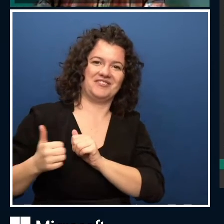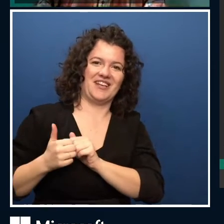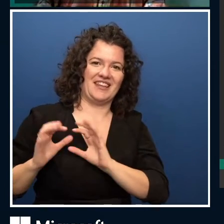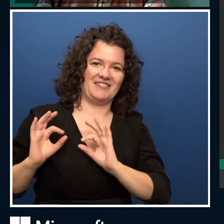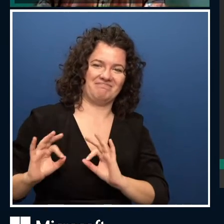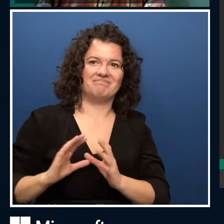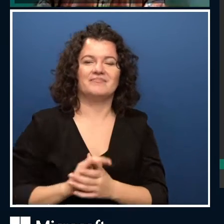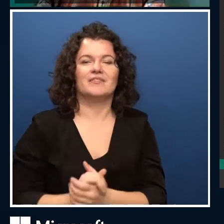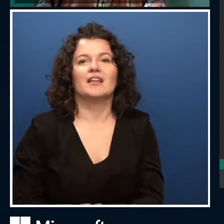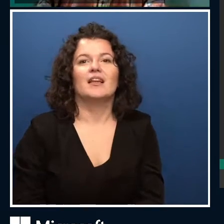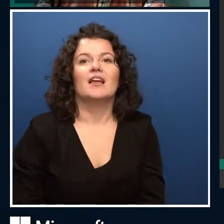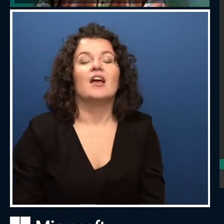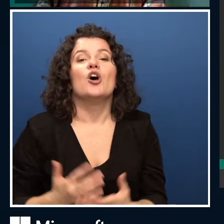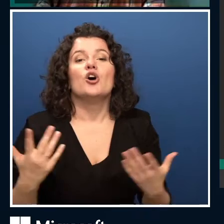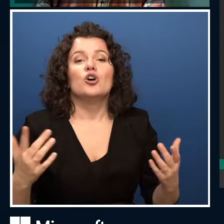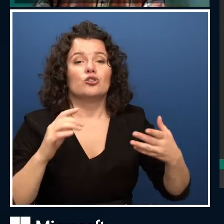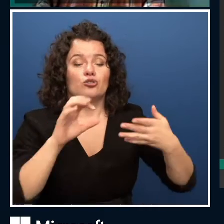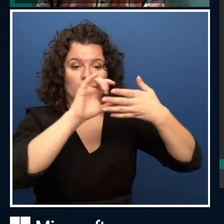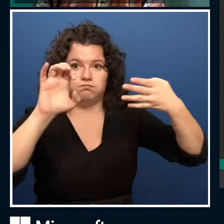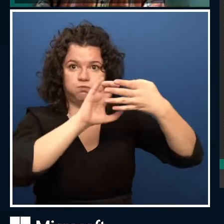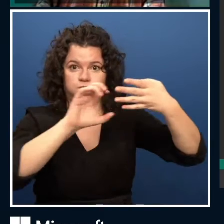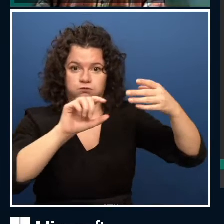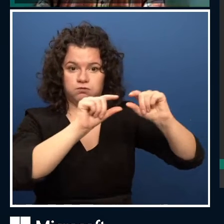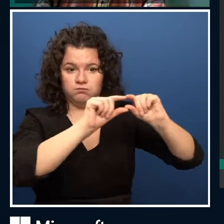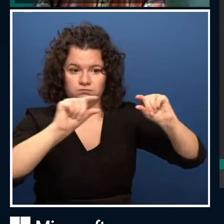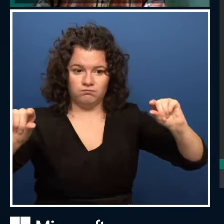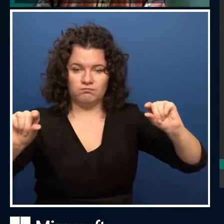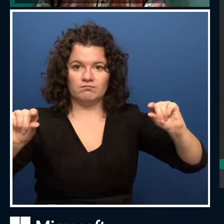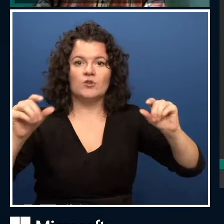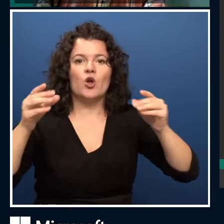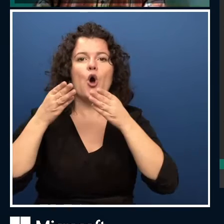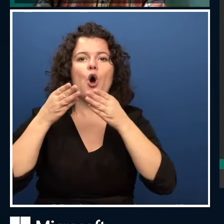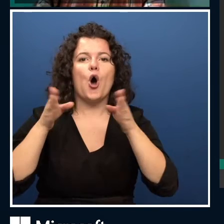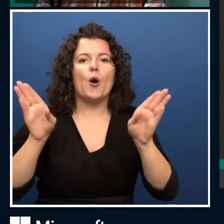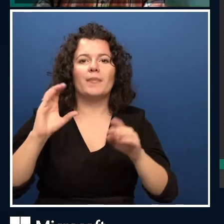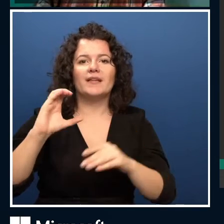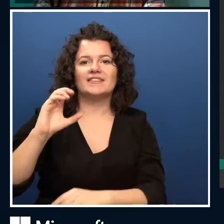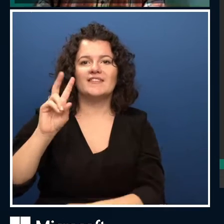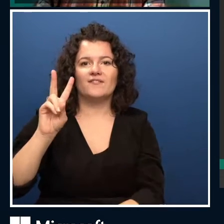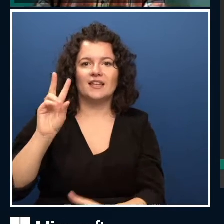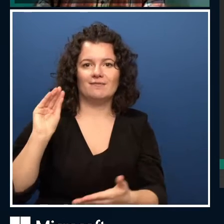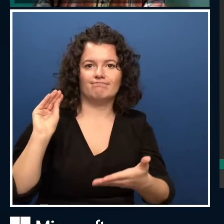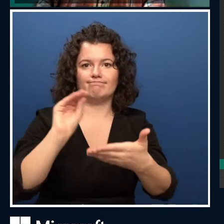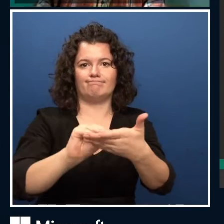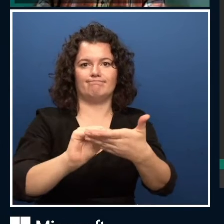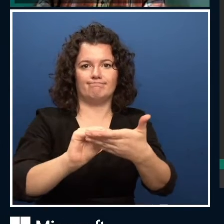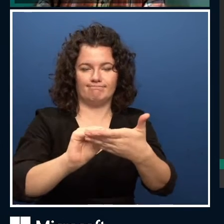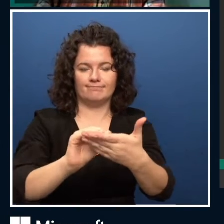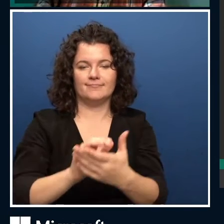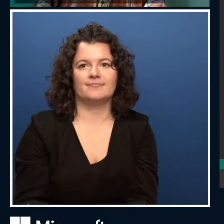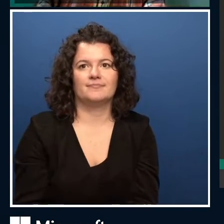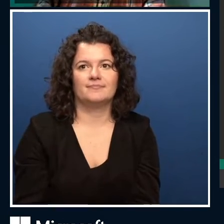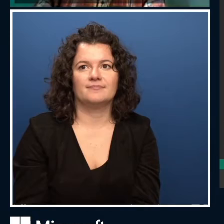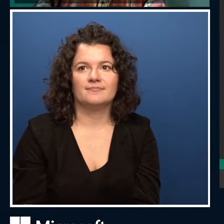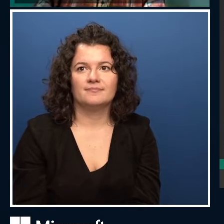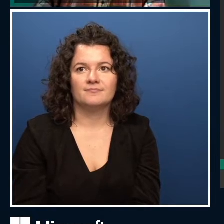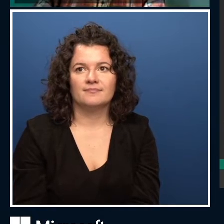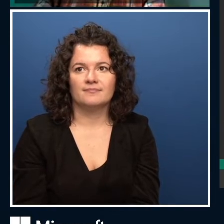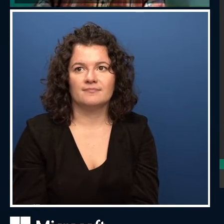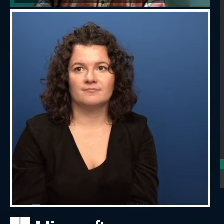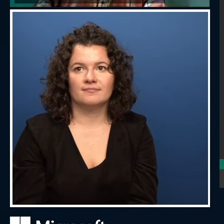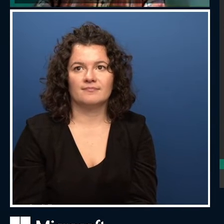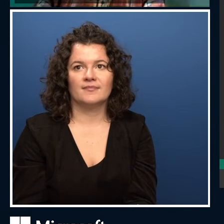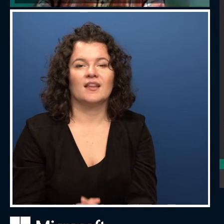need two calls to OpenCV, get the fine transform. We pass in the source coordinates of the points, left pupil, right